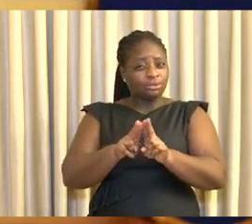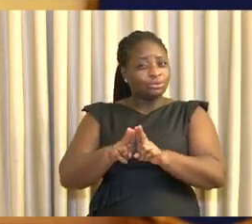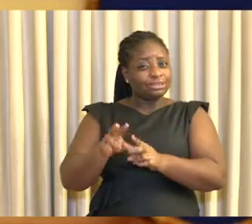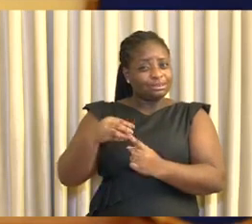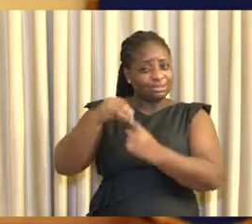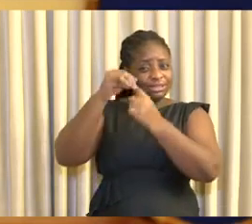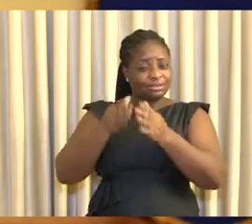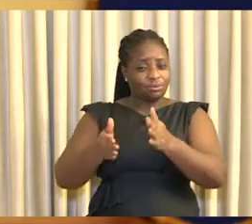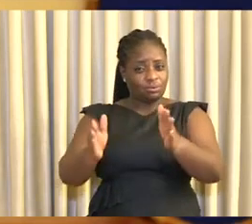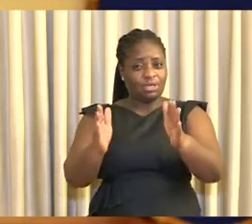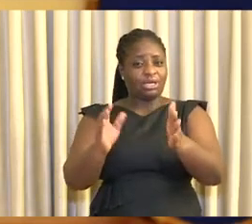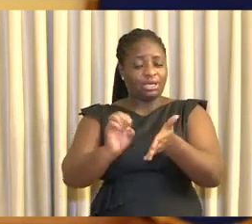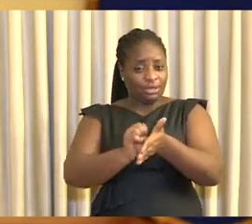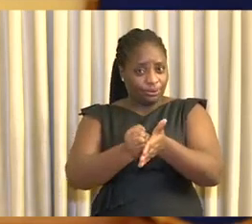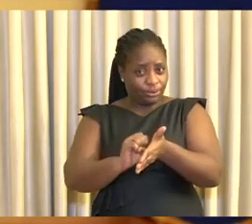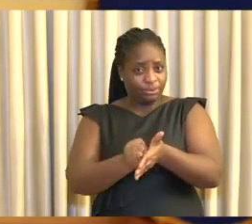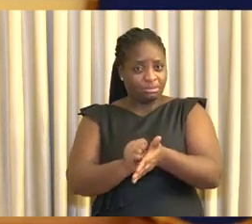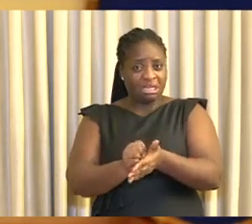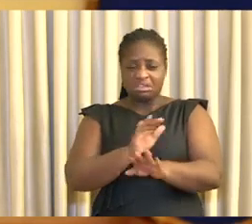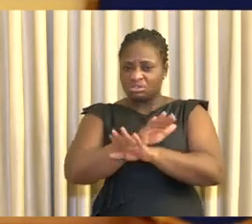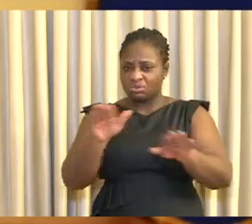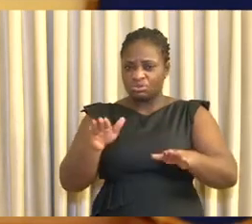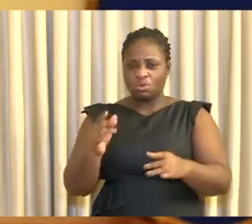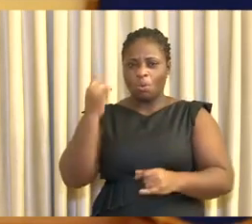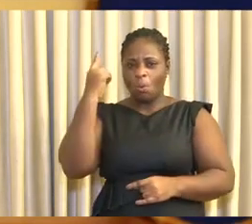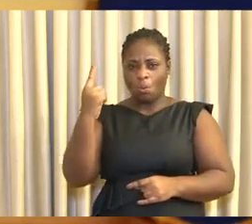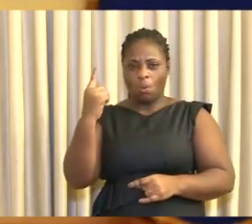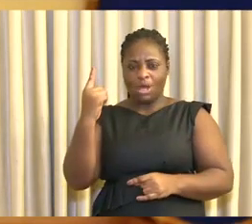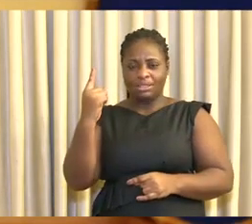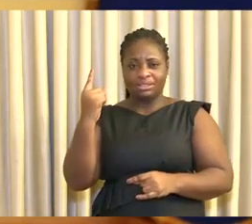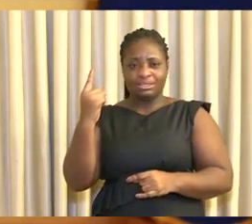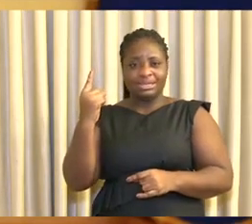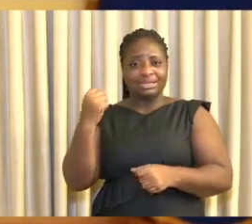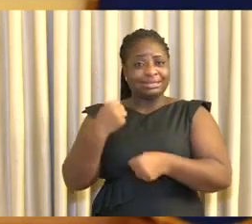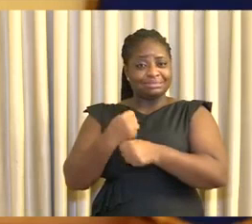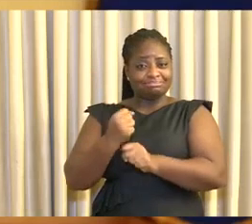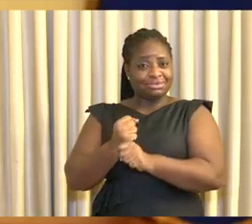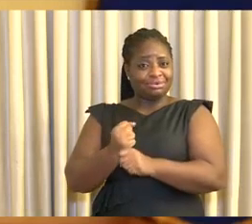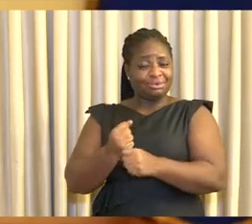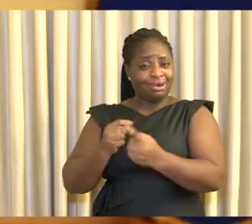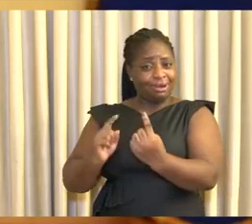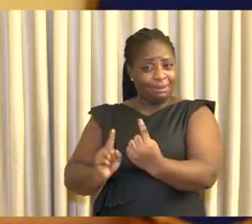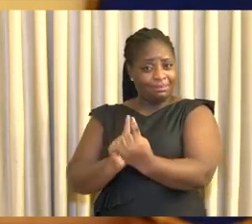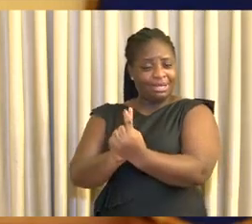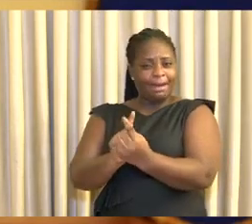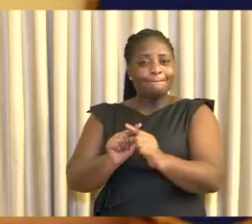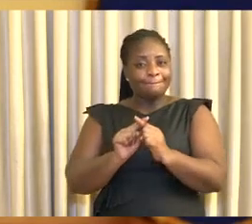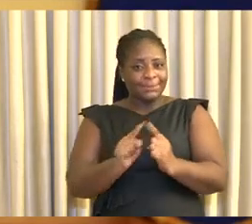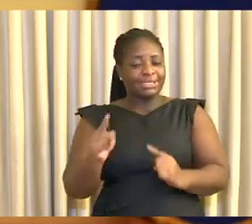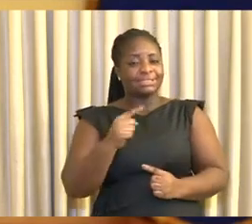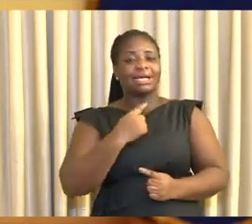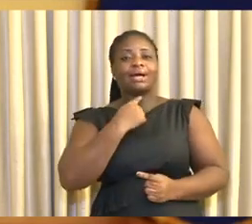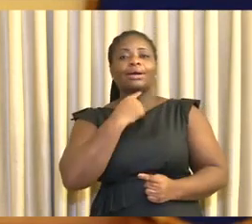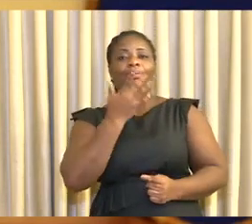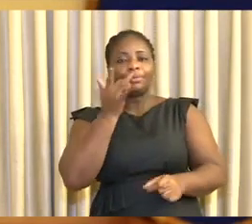unique social, economic, and cultural conditions. There is no one-size-fits-all approach, but